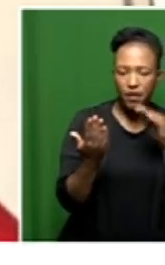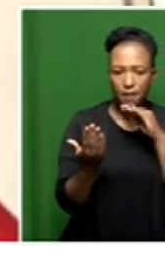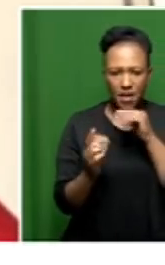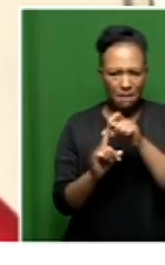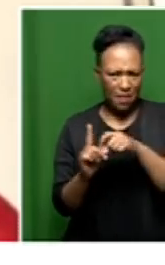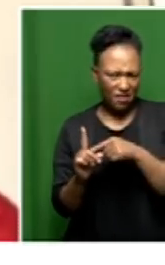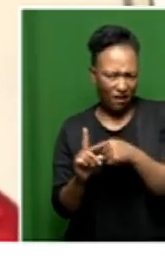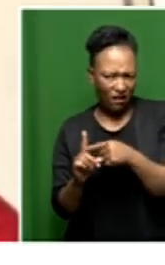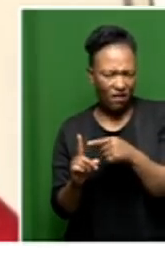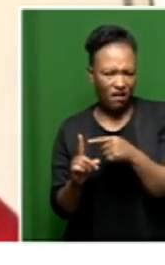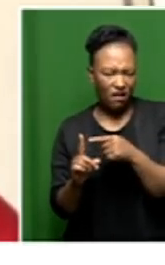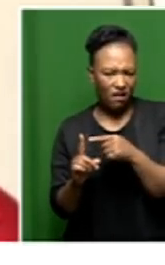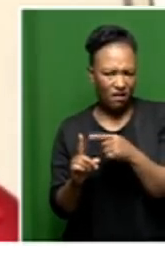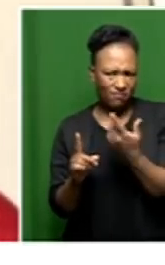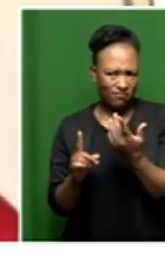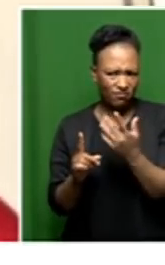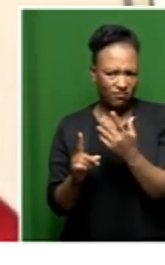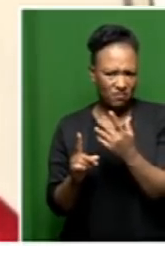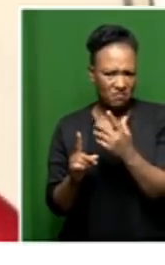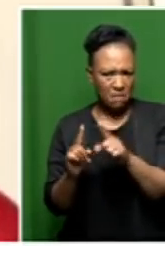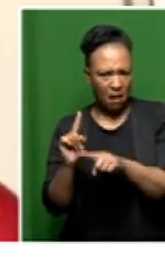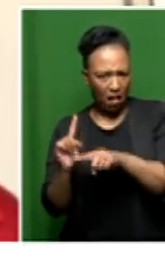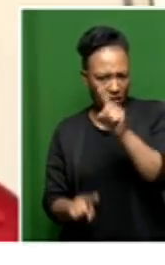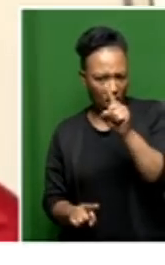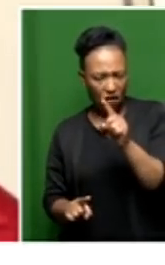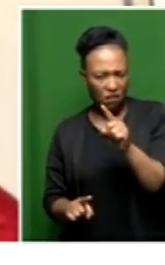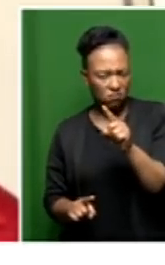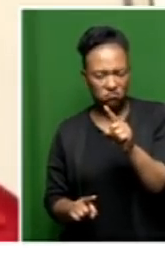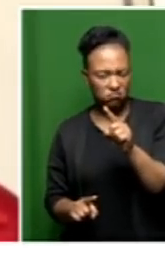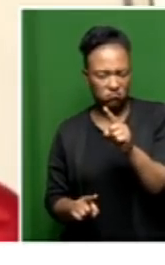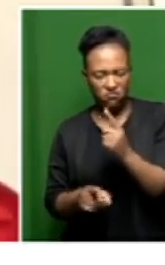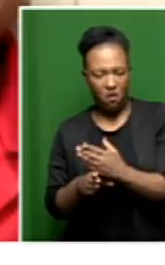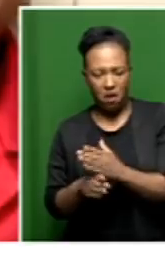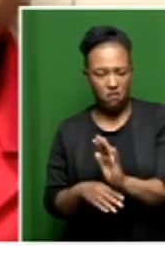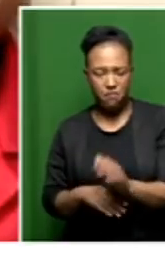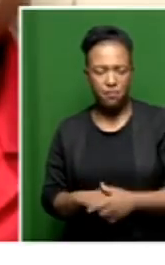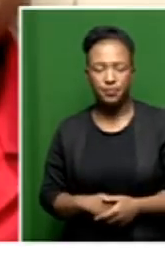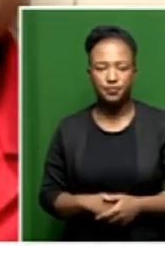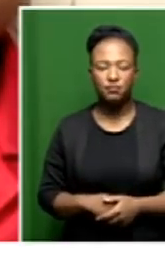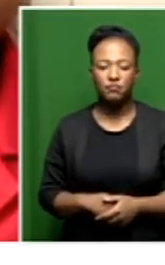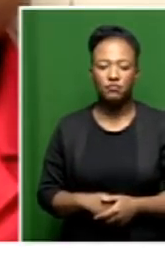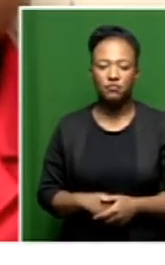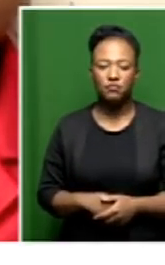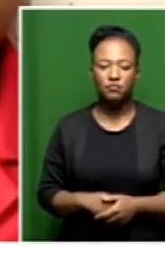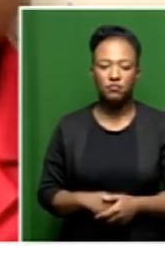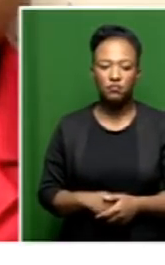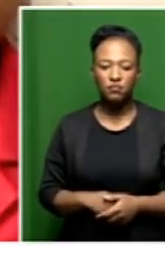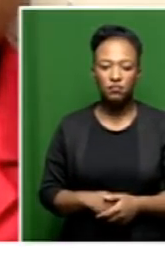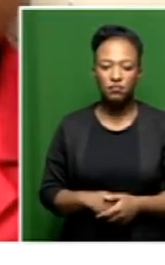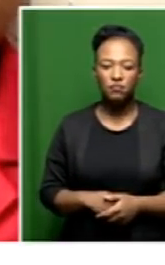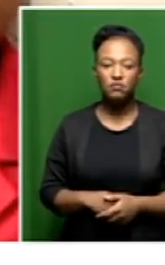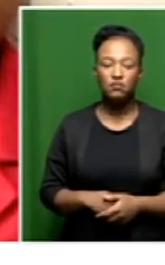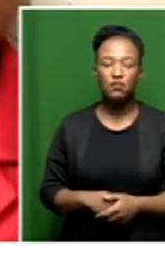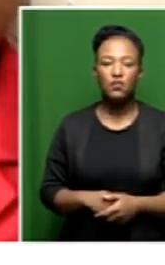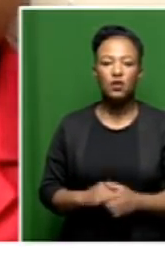then sent from their works. Ms. Mklongo, we actually have some of